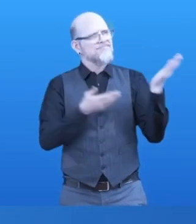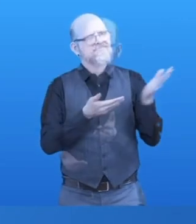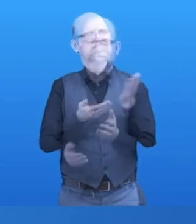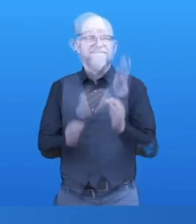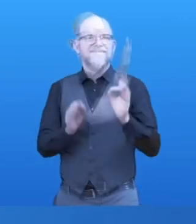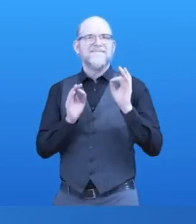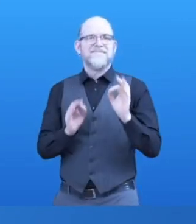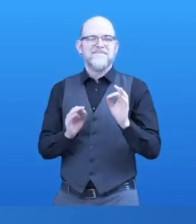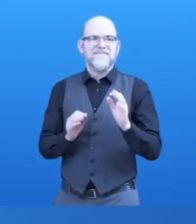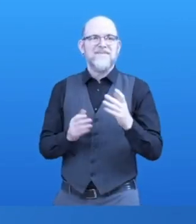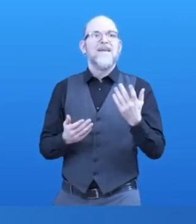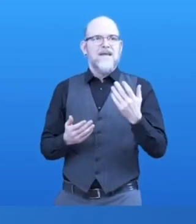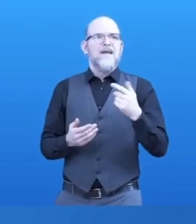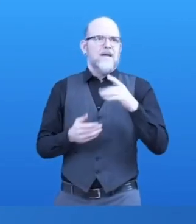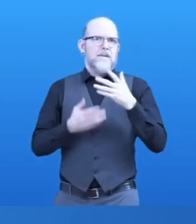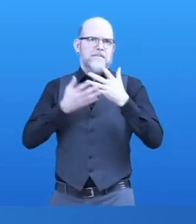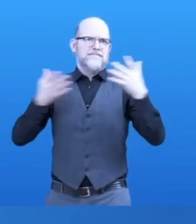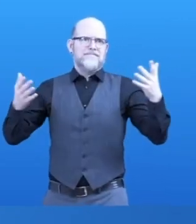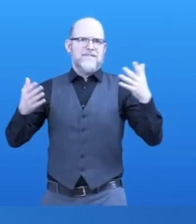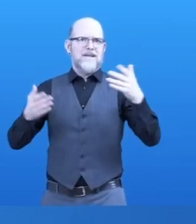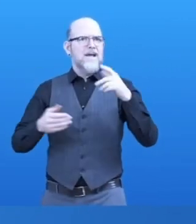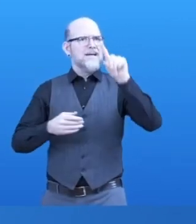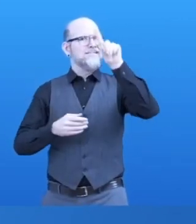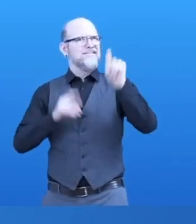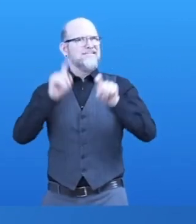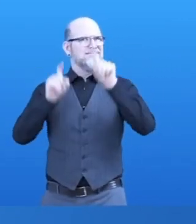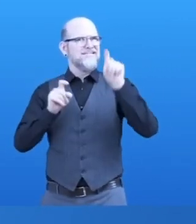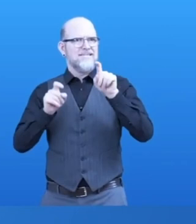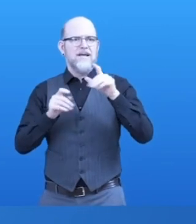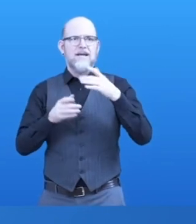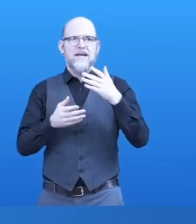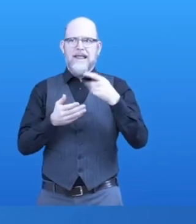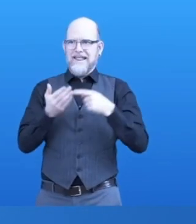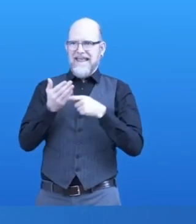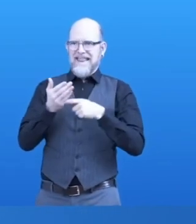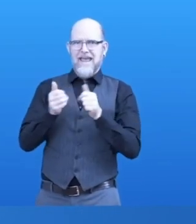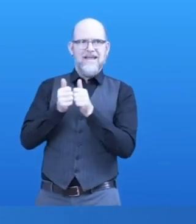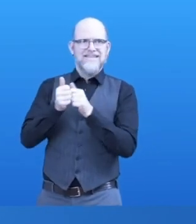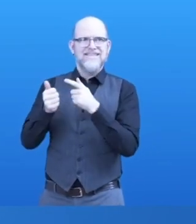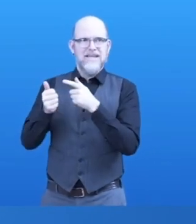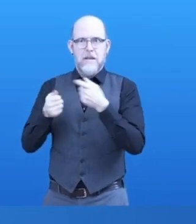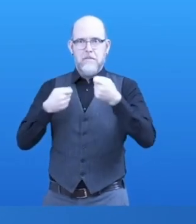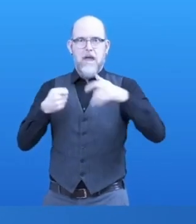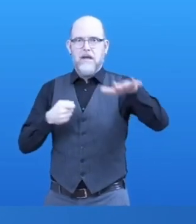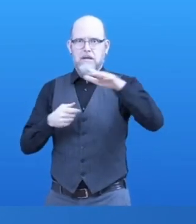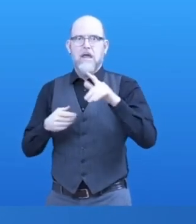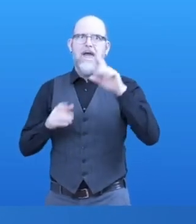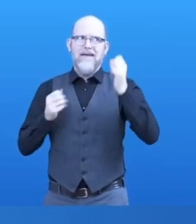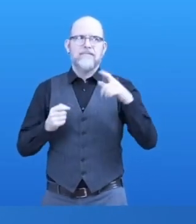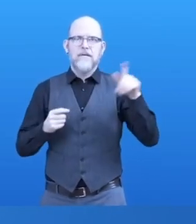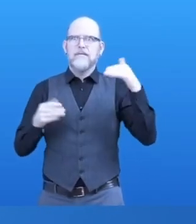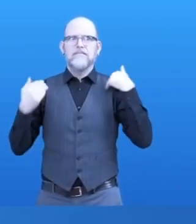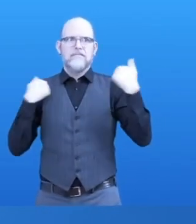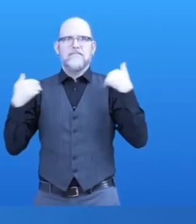assistive technology in emerging new markets. But actually bringing and launching those products in those